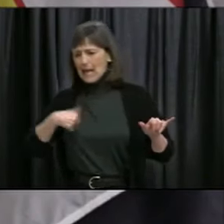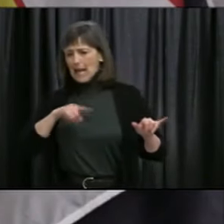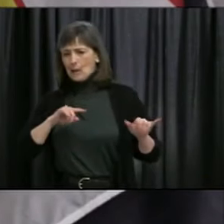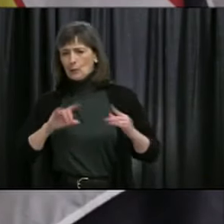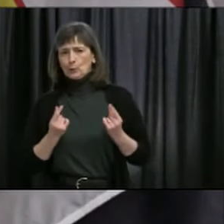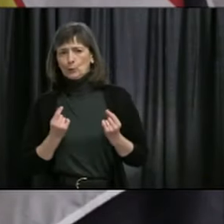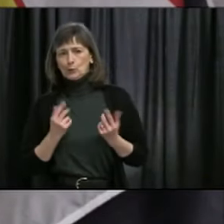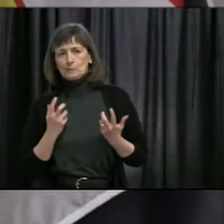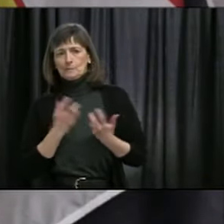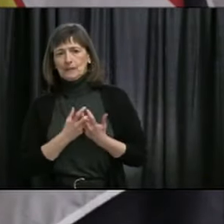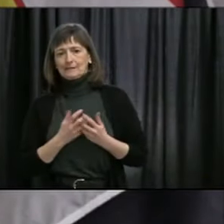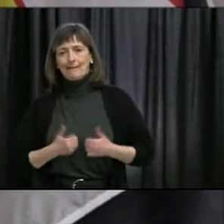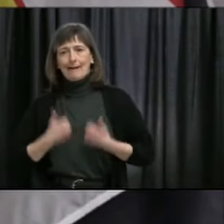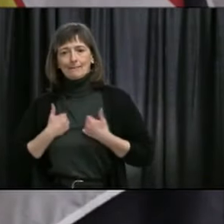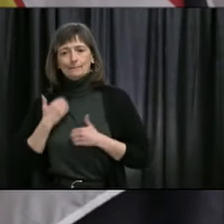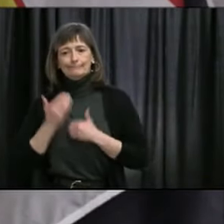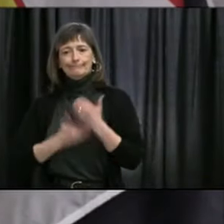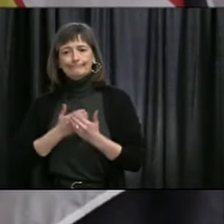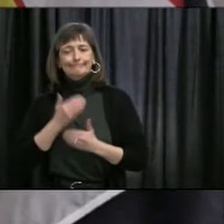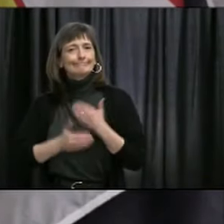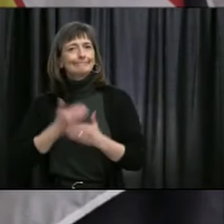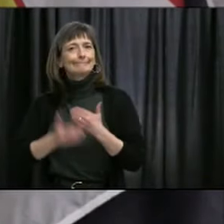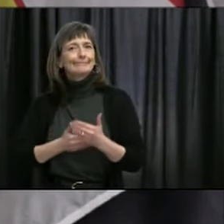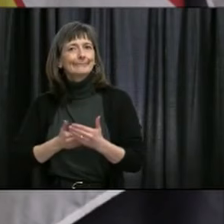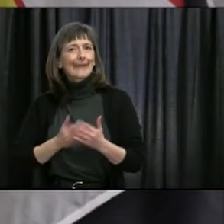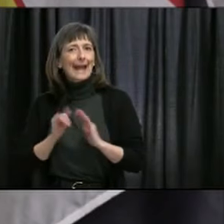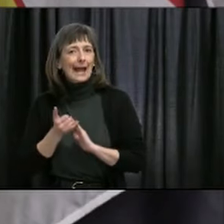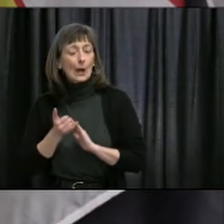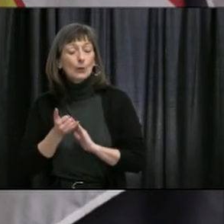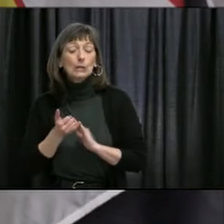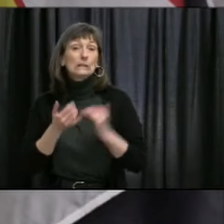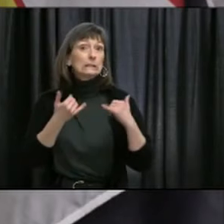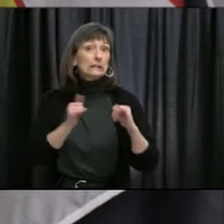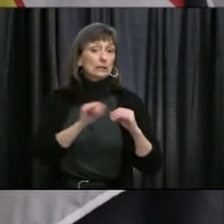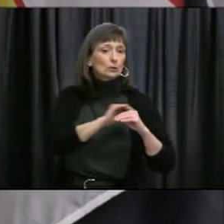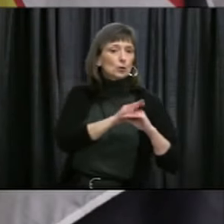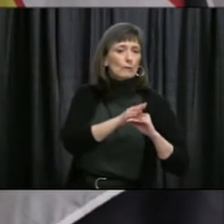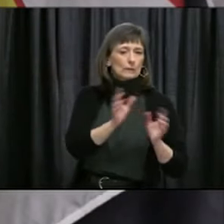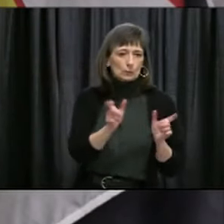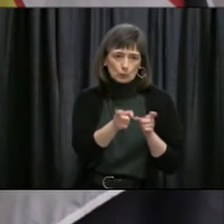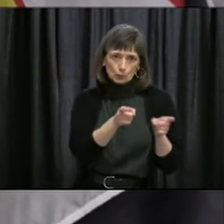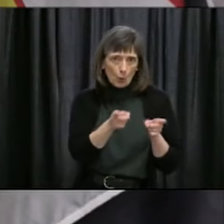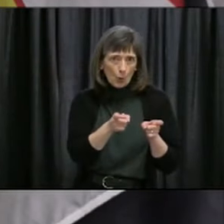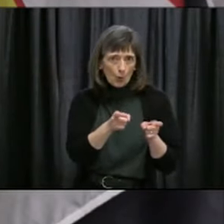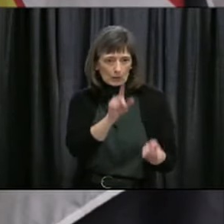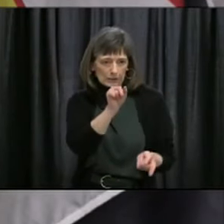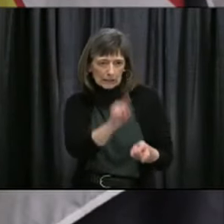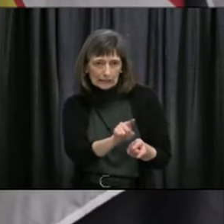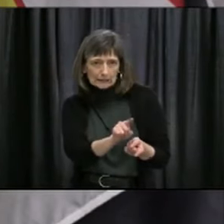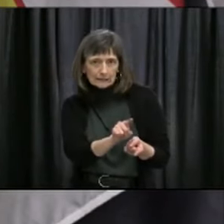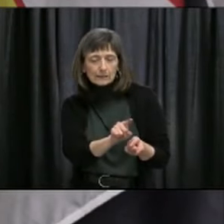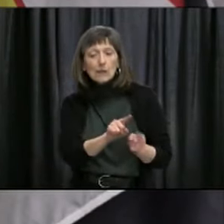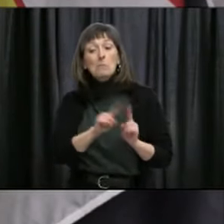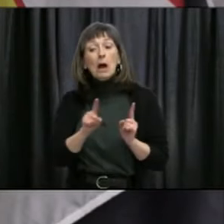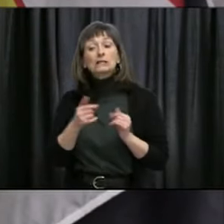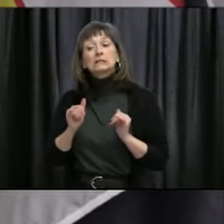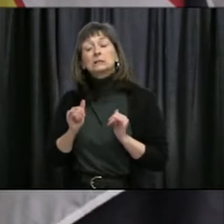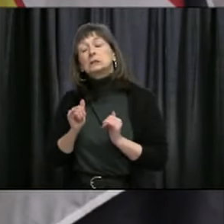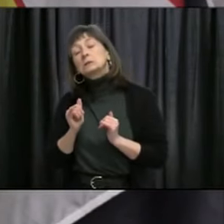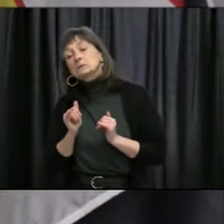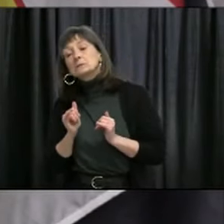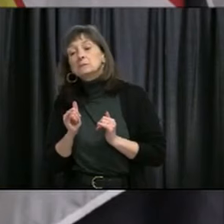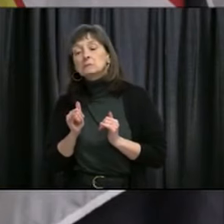and our goal is to learn to live in a way that reduces its spread while still allowing us to enjoy many of the freedoms